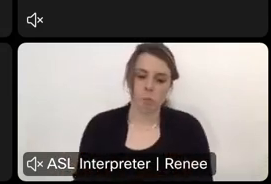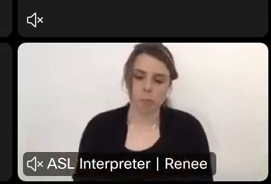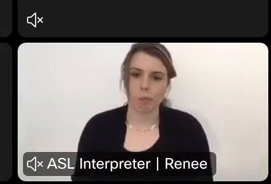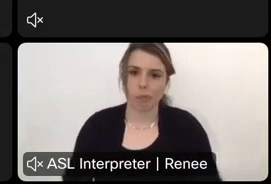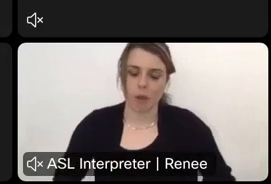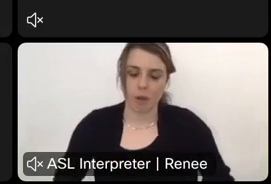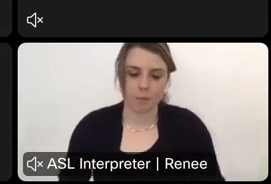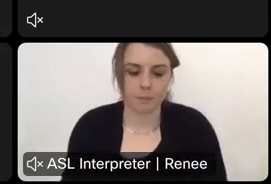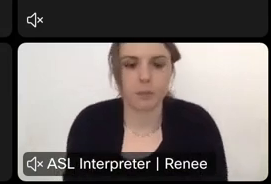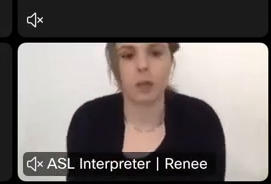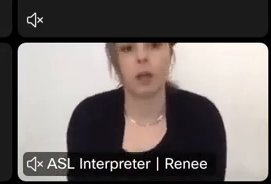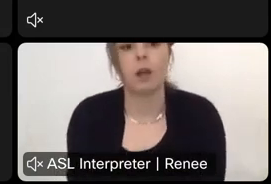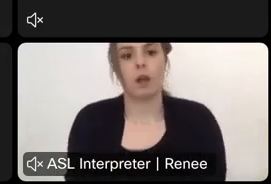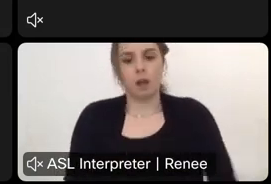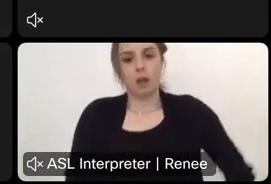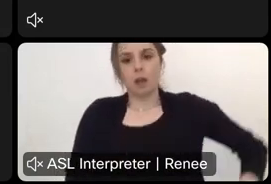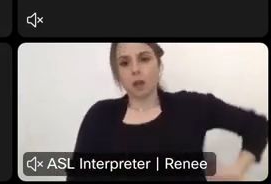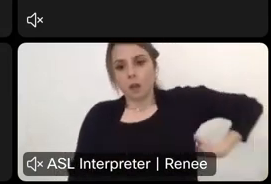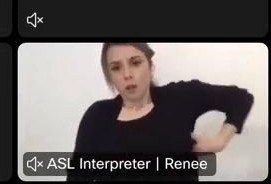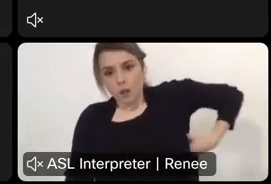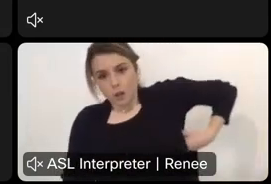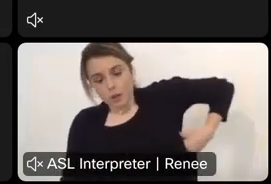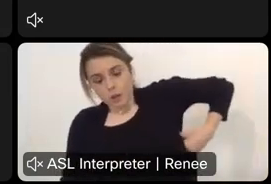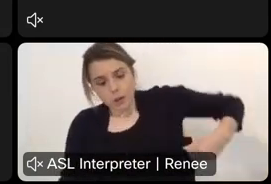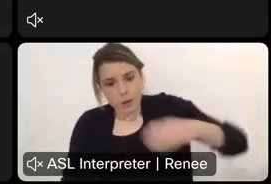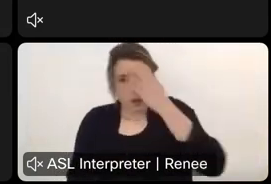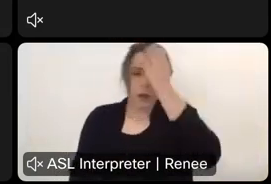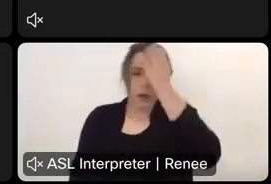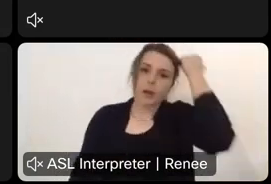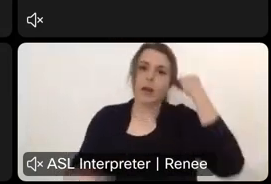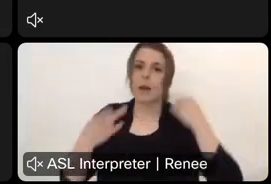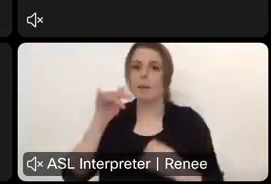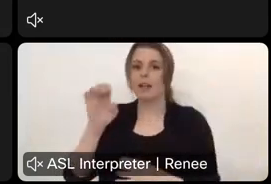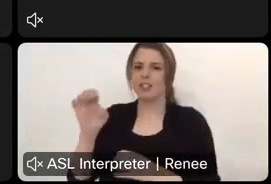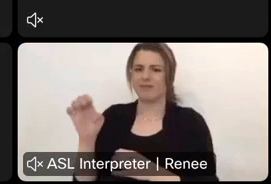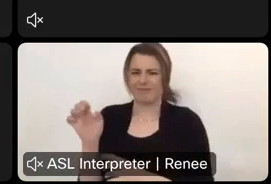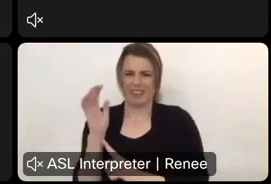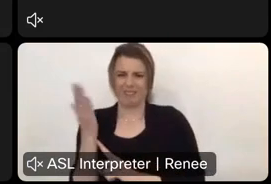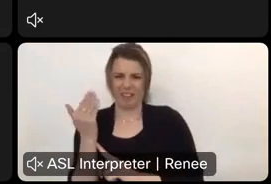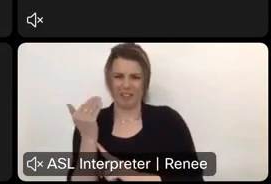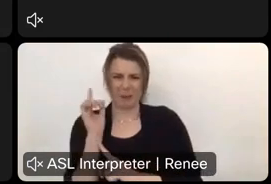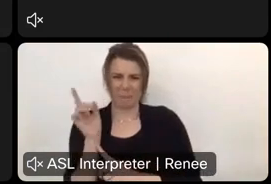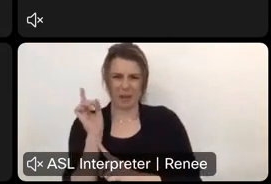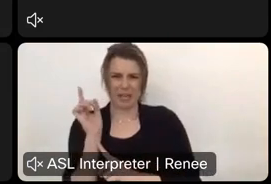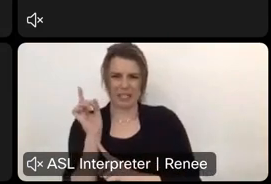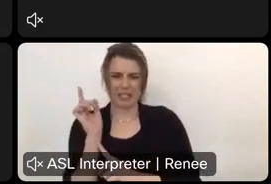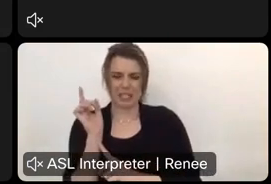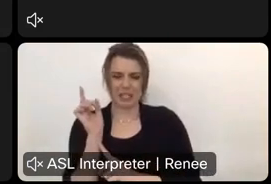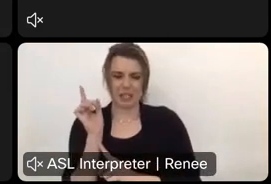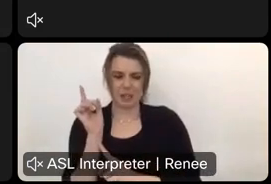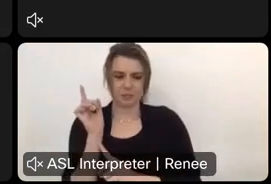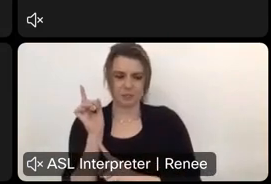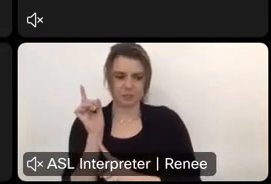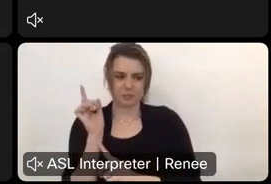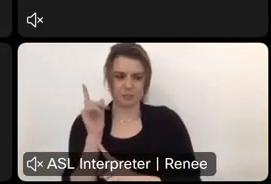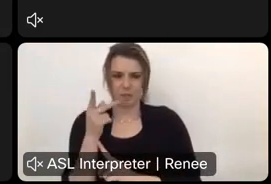Uh, page lol. It took me about 15 minutes to find out that New Mexico proposal is in benchmarking with most